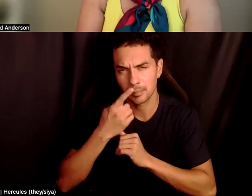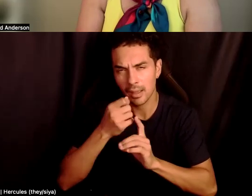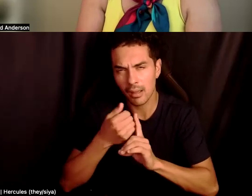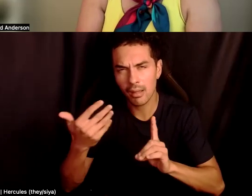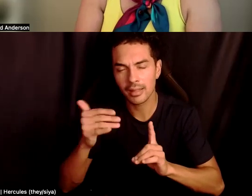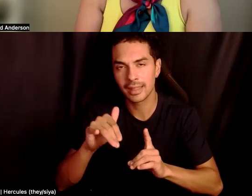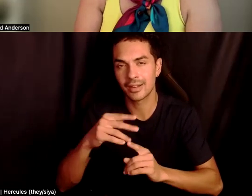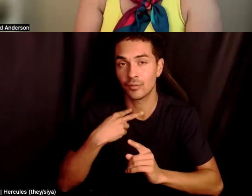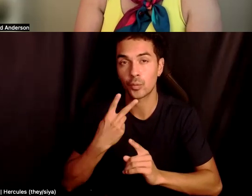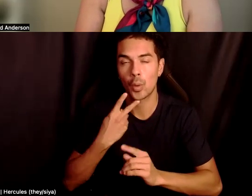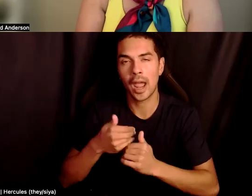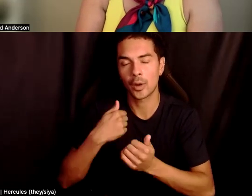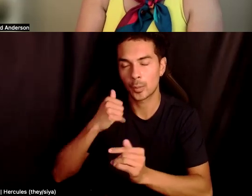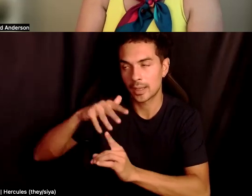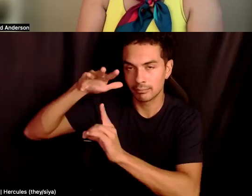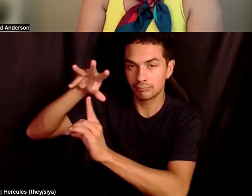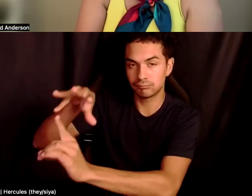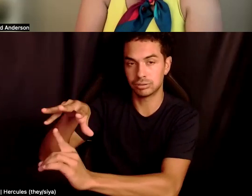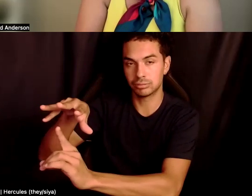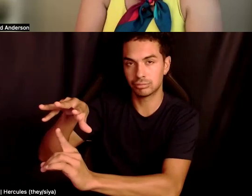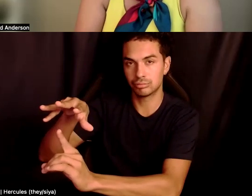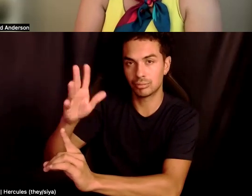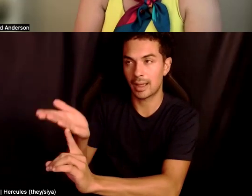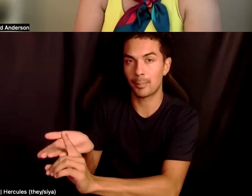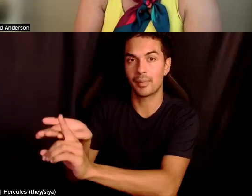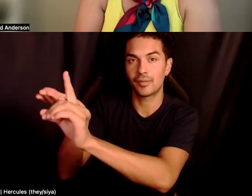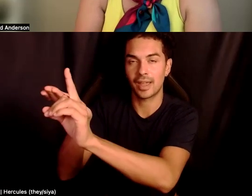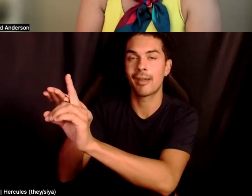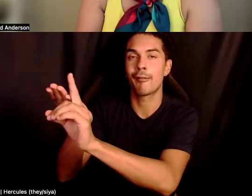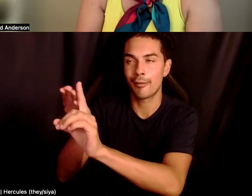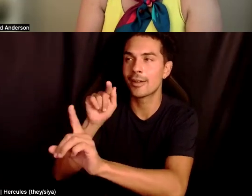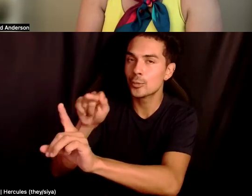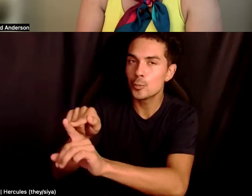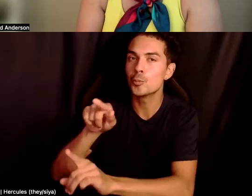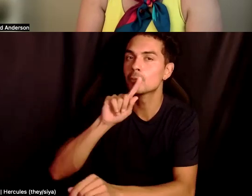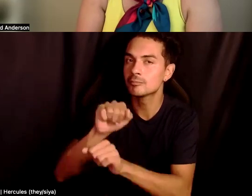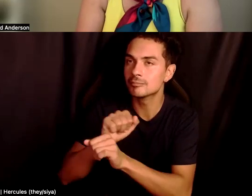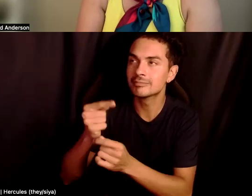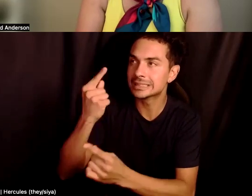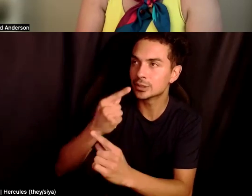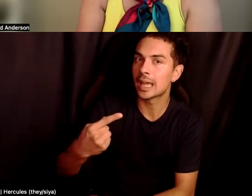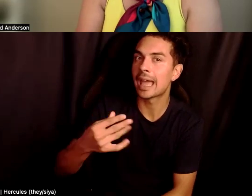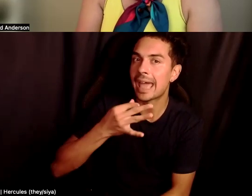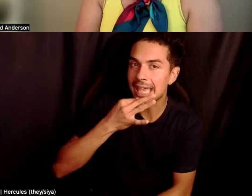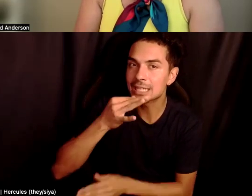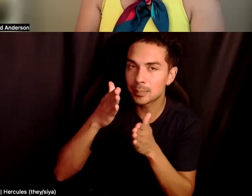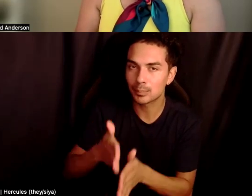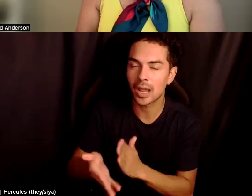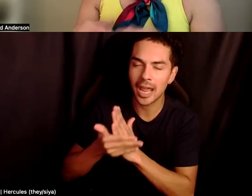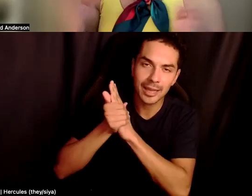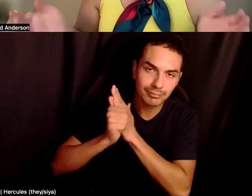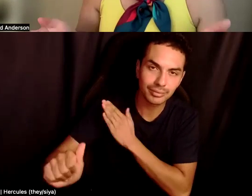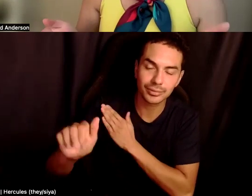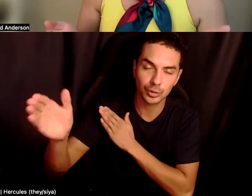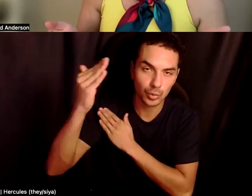amplify the voices of the people that we're serving as experts in the field and not as, you know, kind of